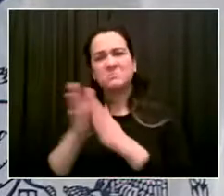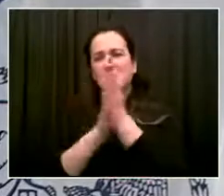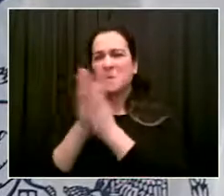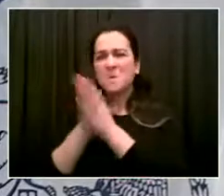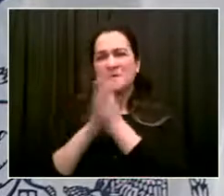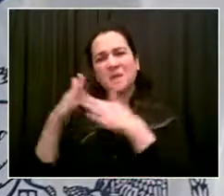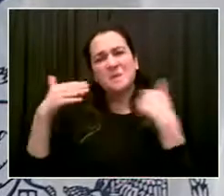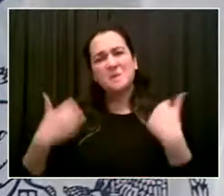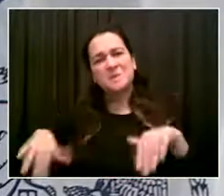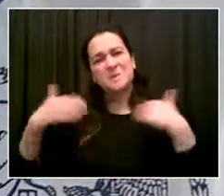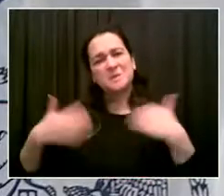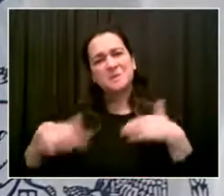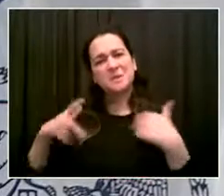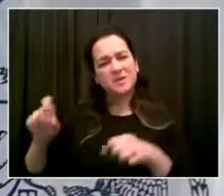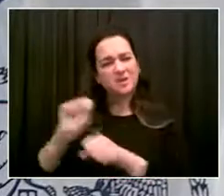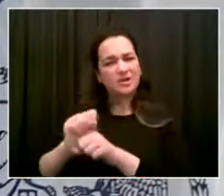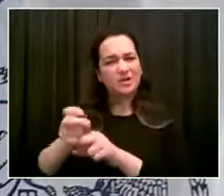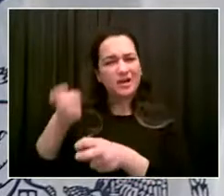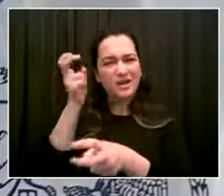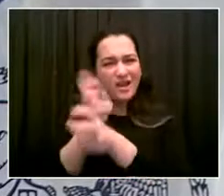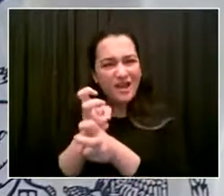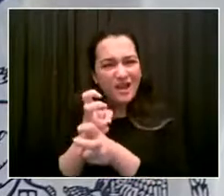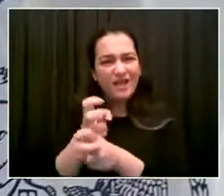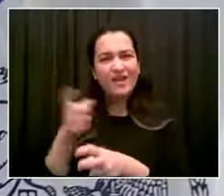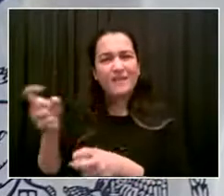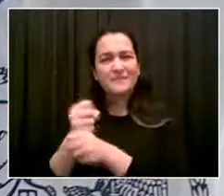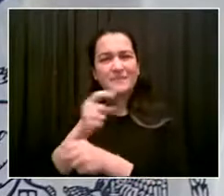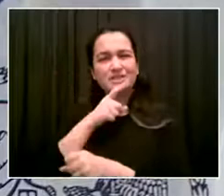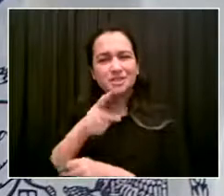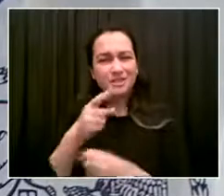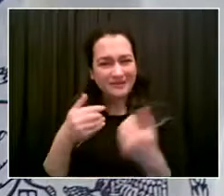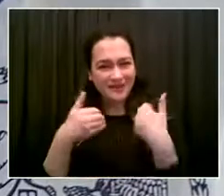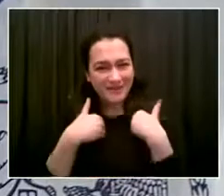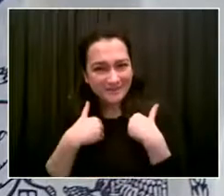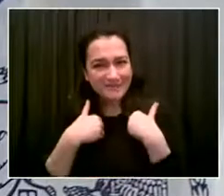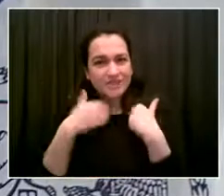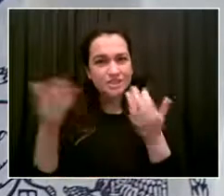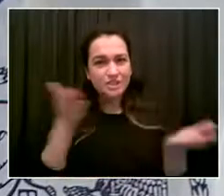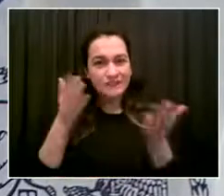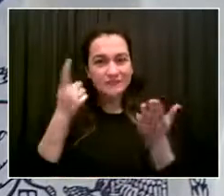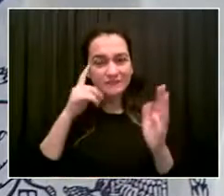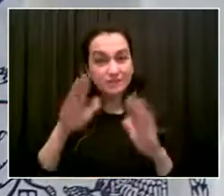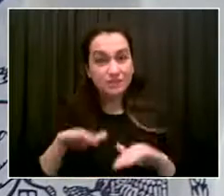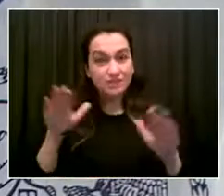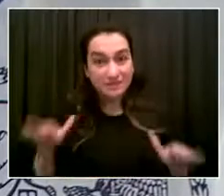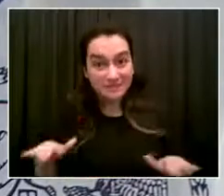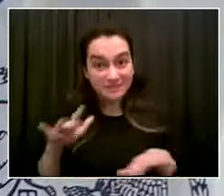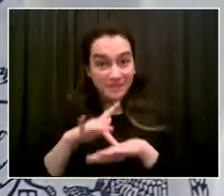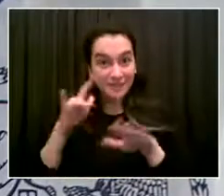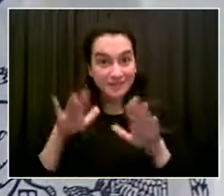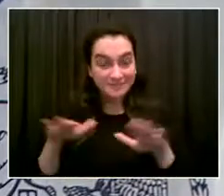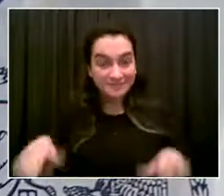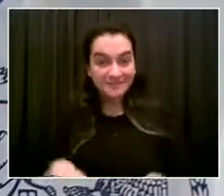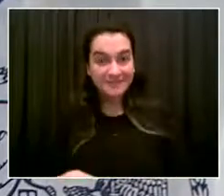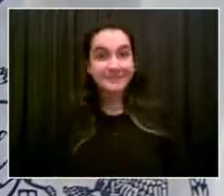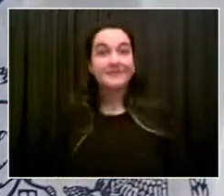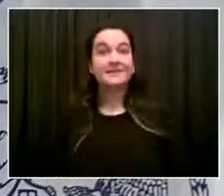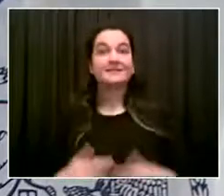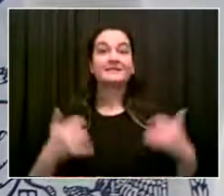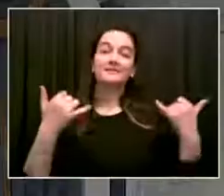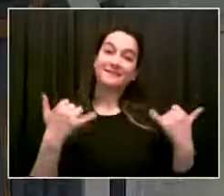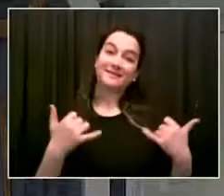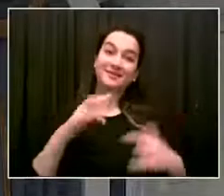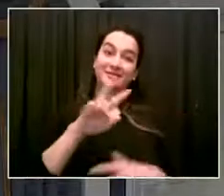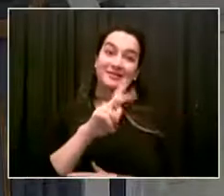dream is finally being realized and 3k will reach his district now. From Manhattan, Councilmember Ben